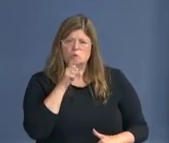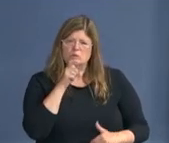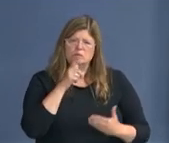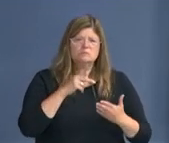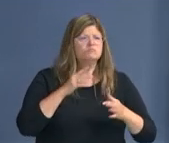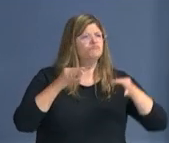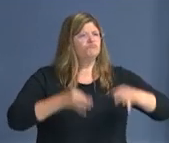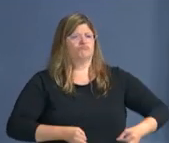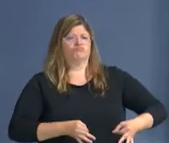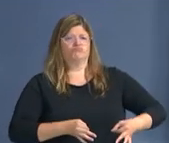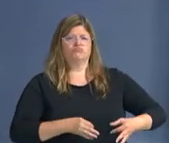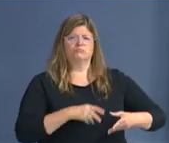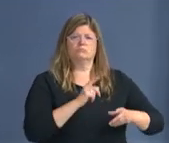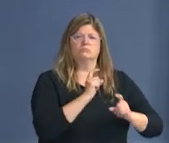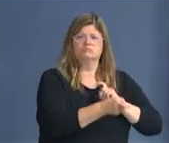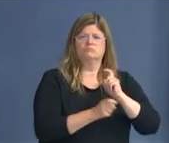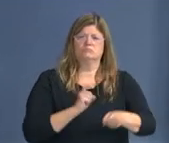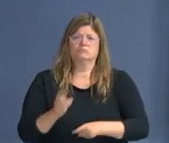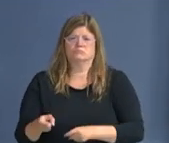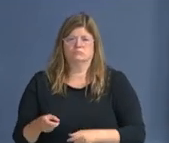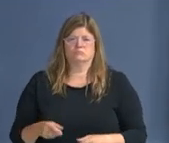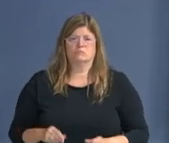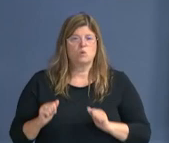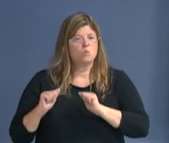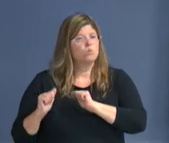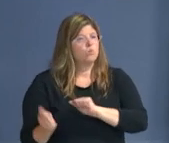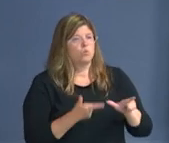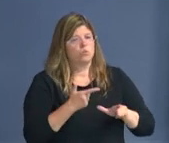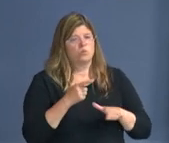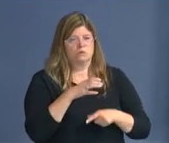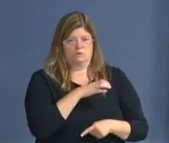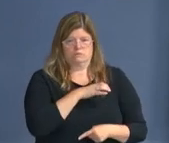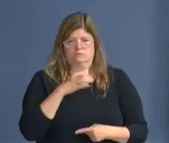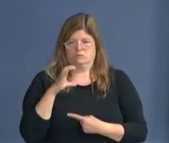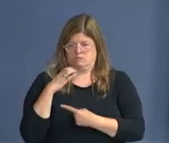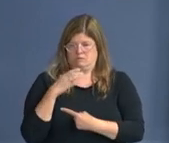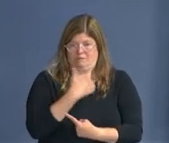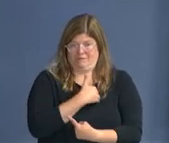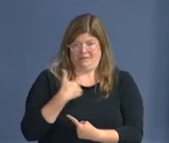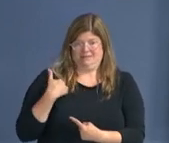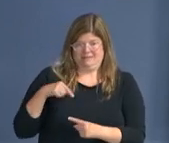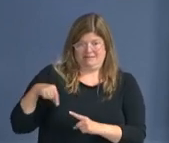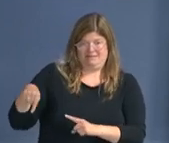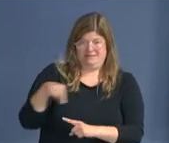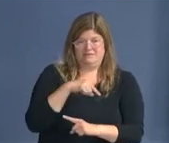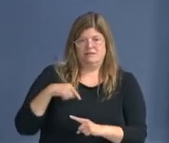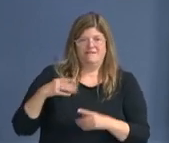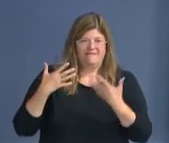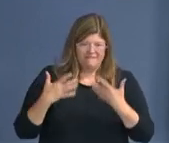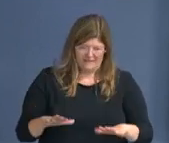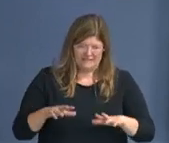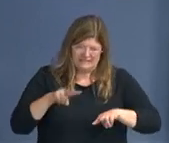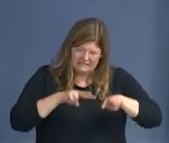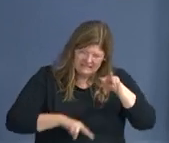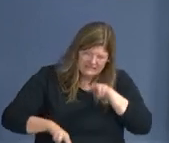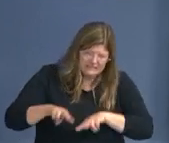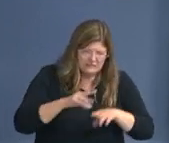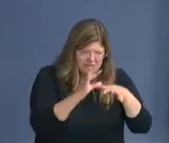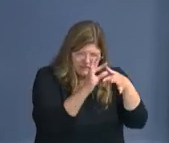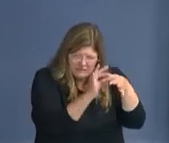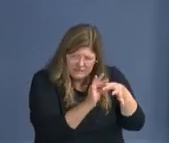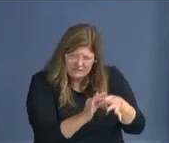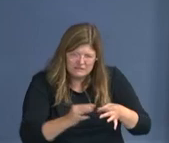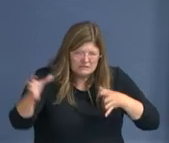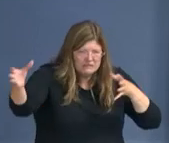agency directors have talked to members of the council. I got a chance to see some of their remarks yesterday. Not all of them.